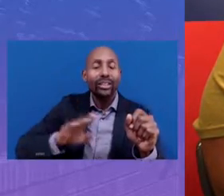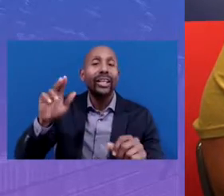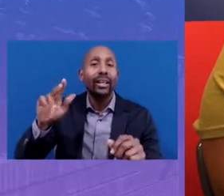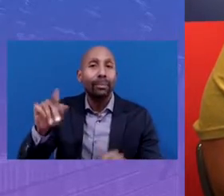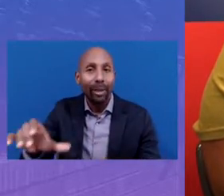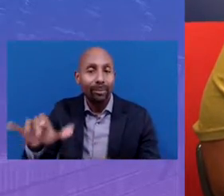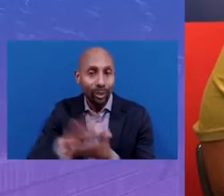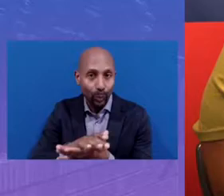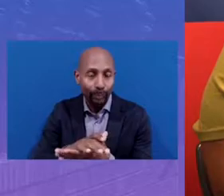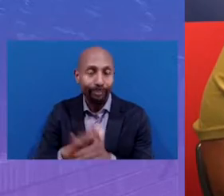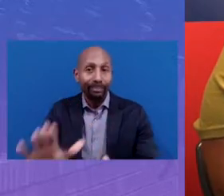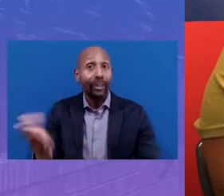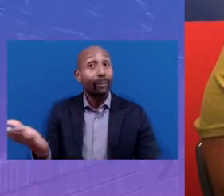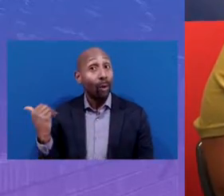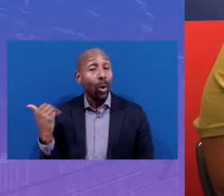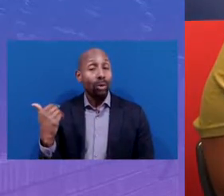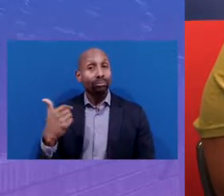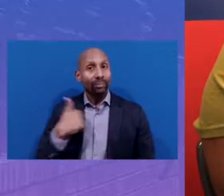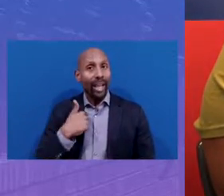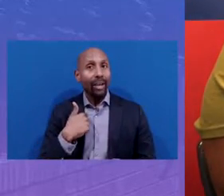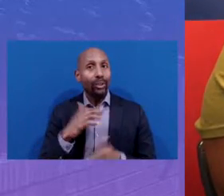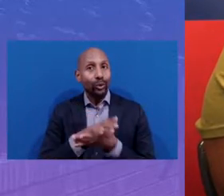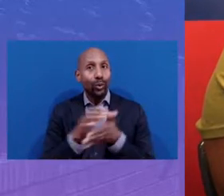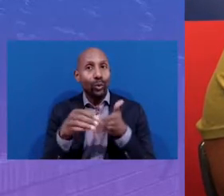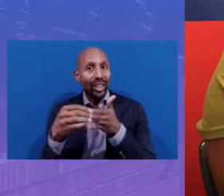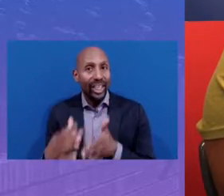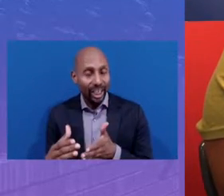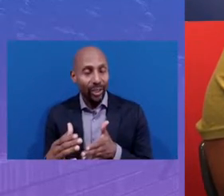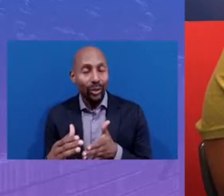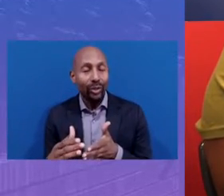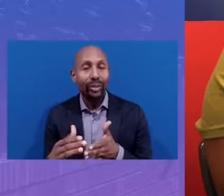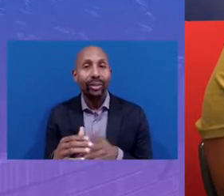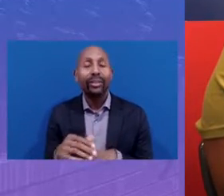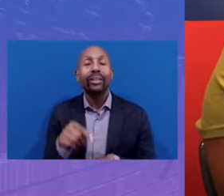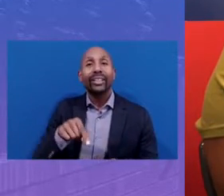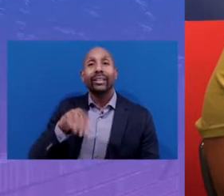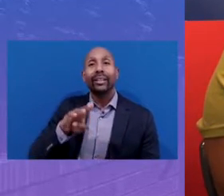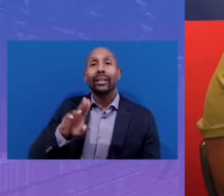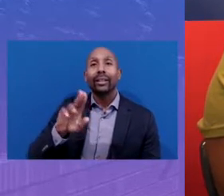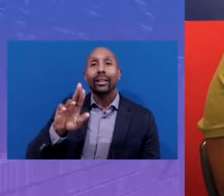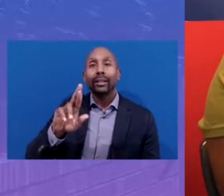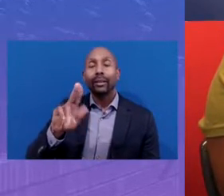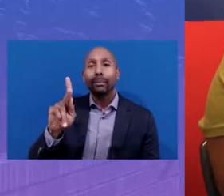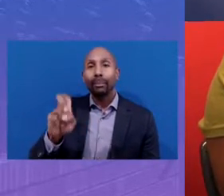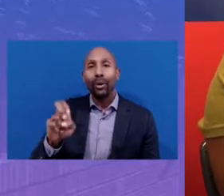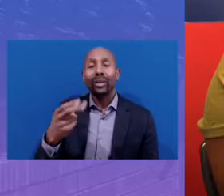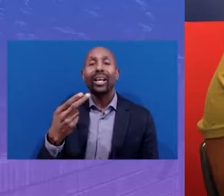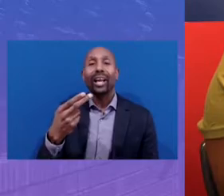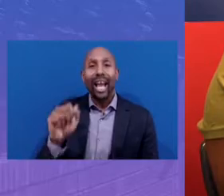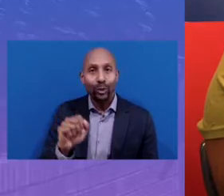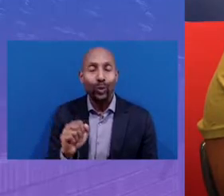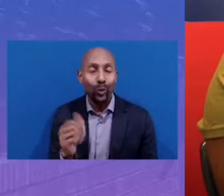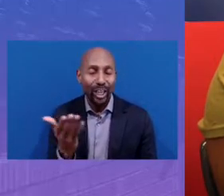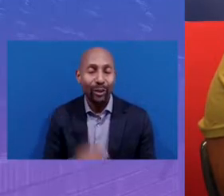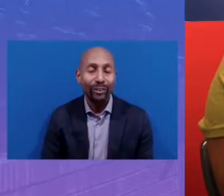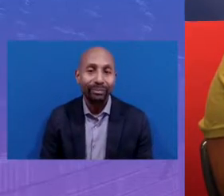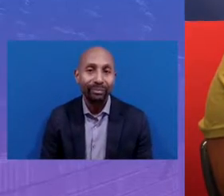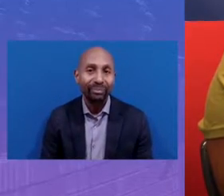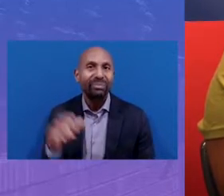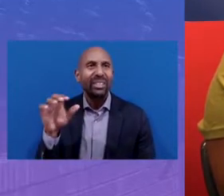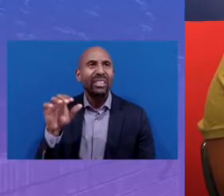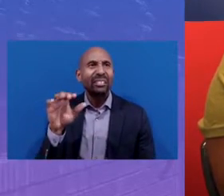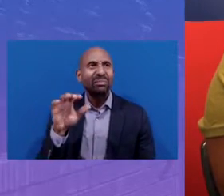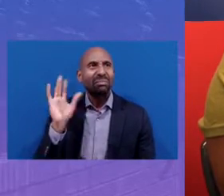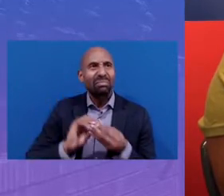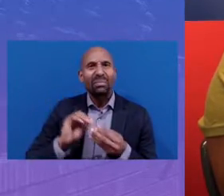served in the capacity of school leader at the Jeremiah E. Burke High School for approximately